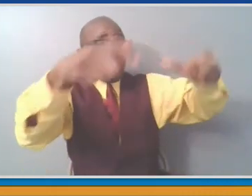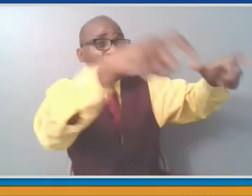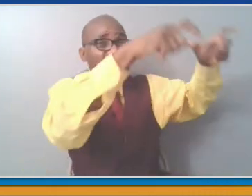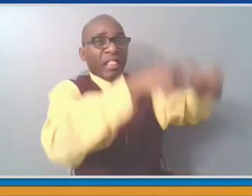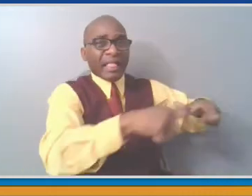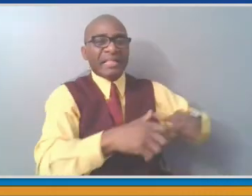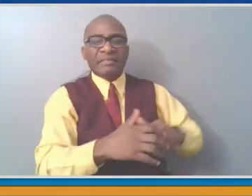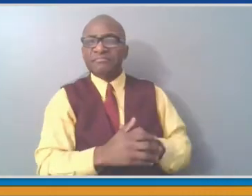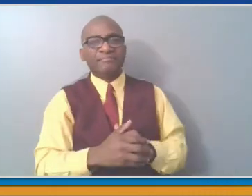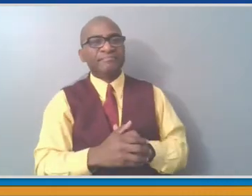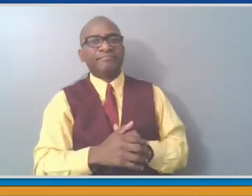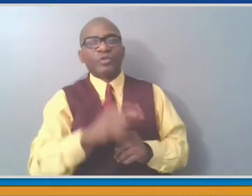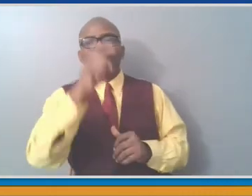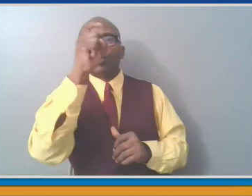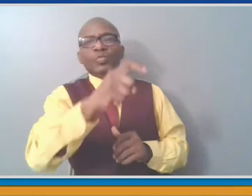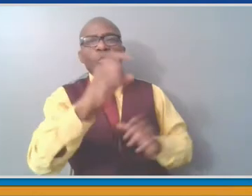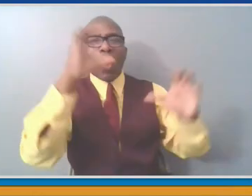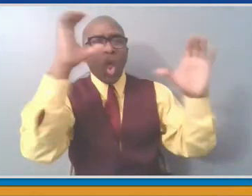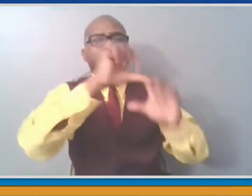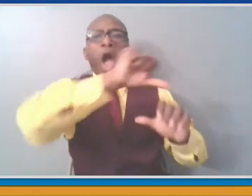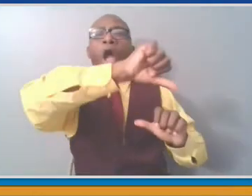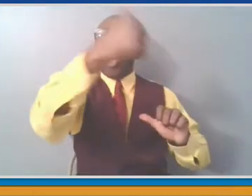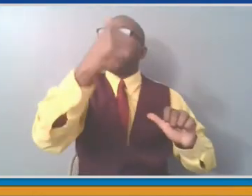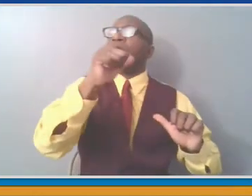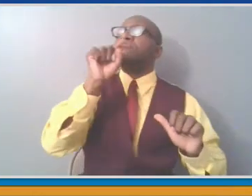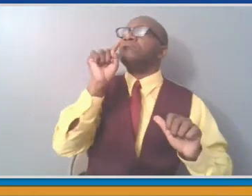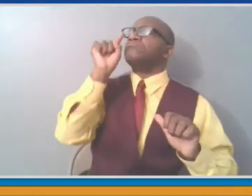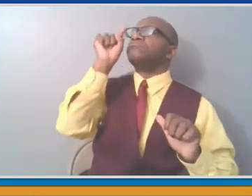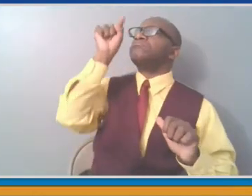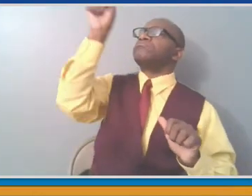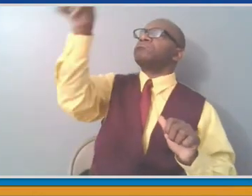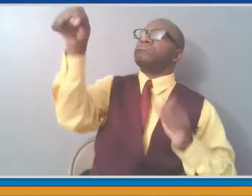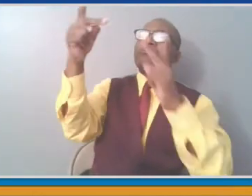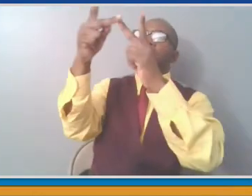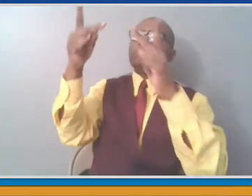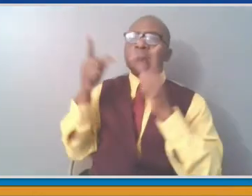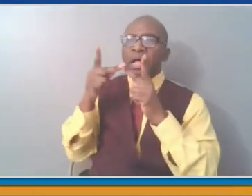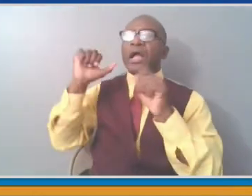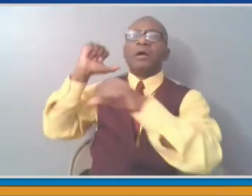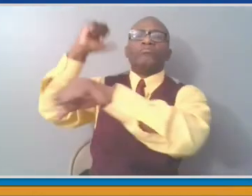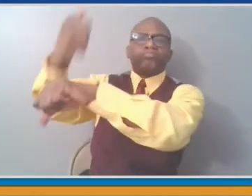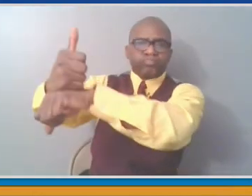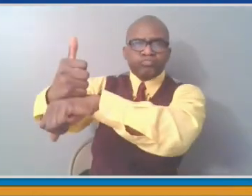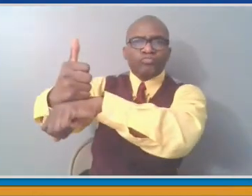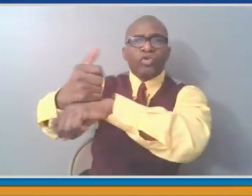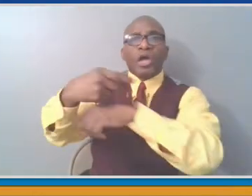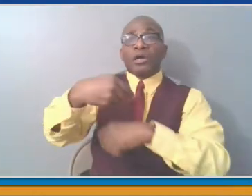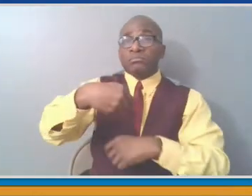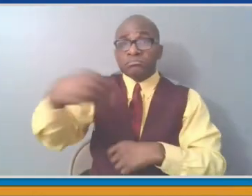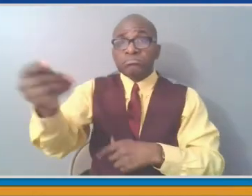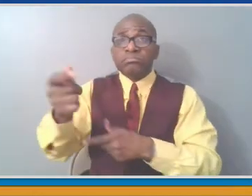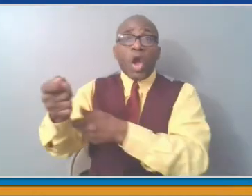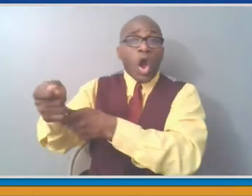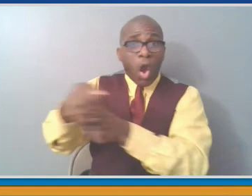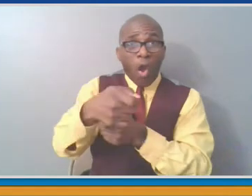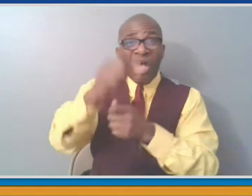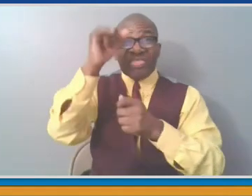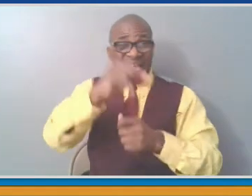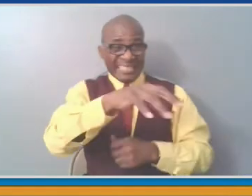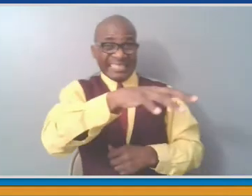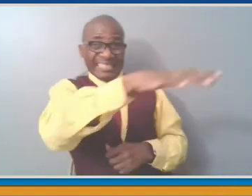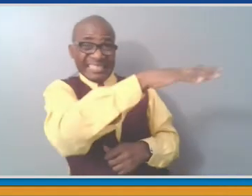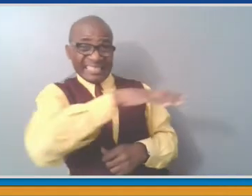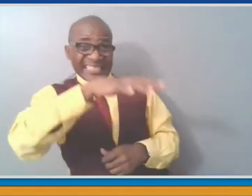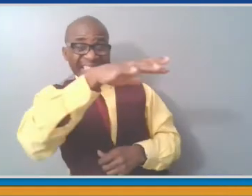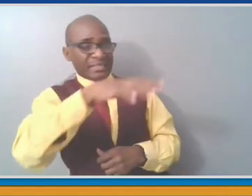in the county as a possible home for disc golf, but not Saxon Woods. So that decision, just made on Friday over the weekend, I announced